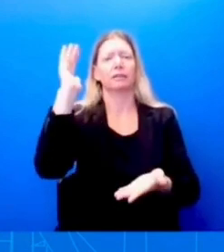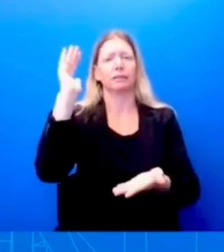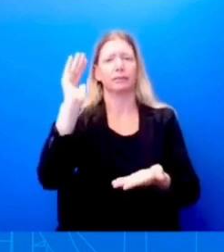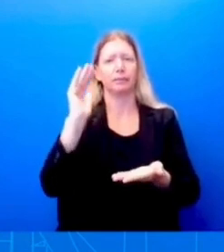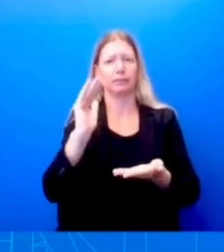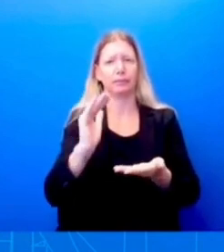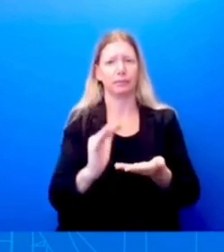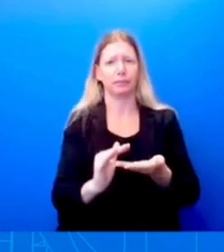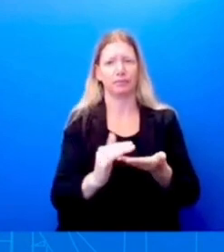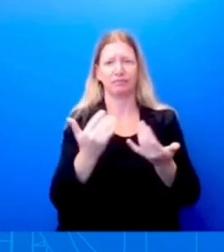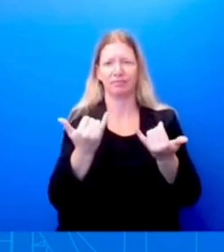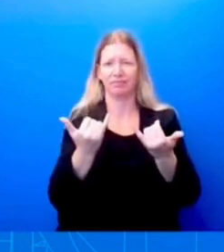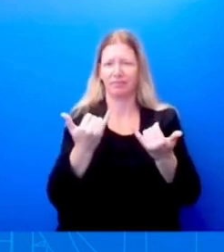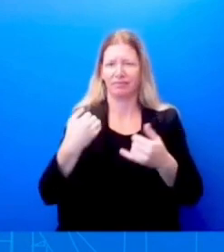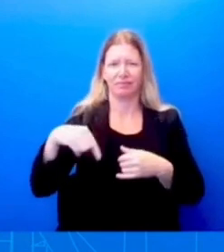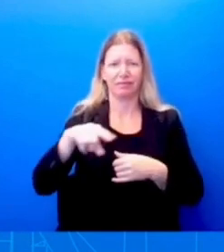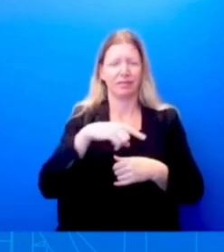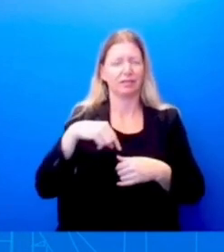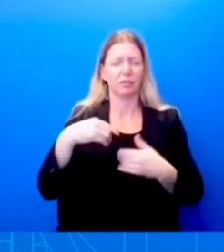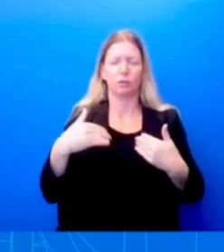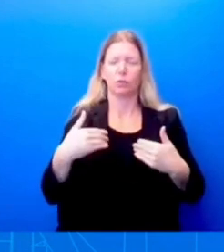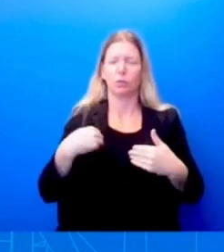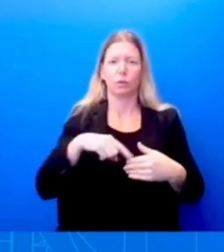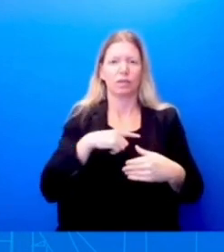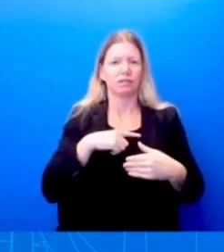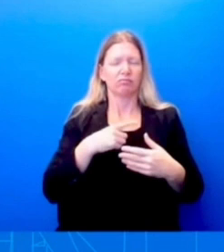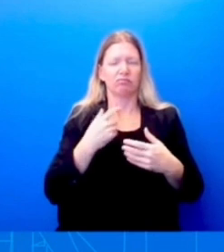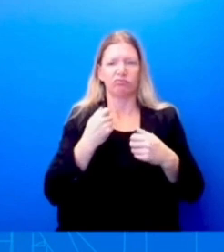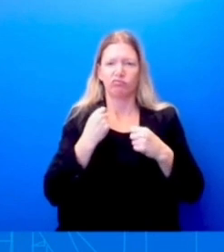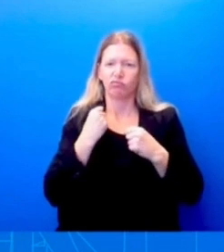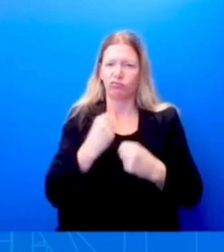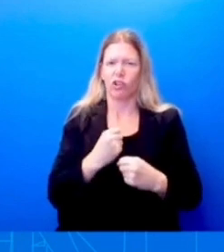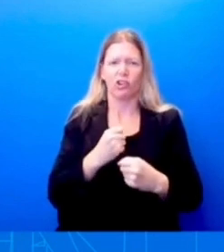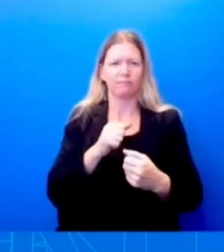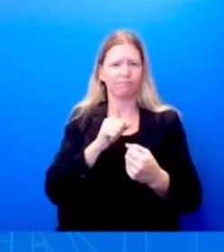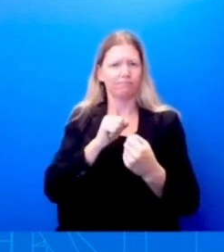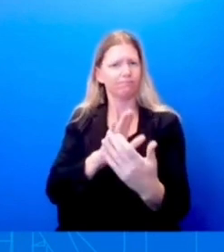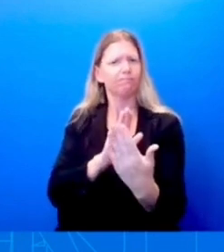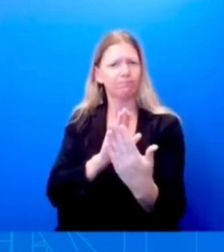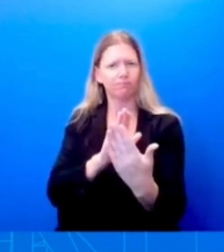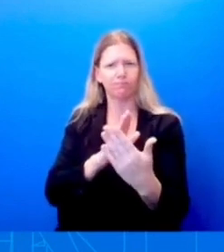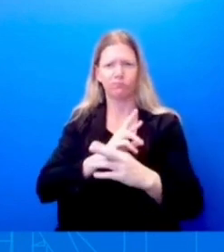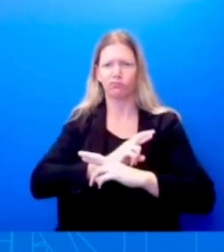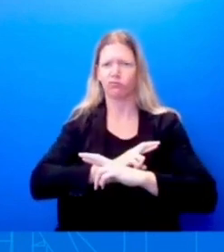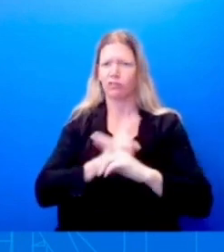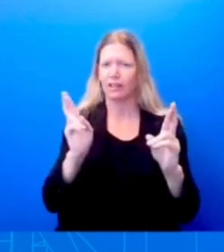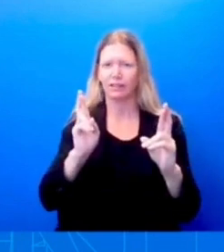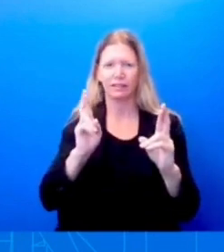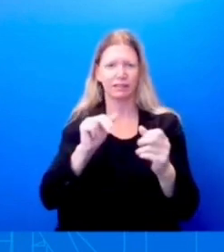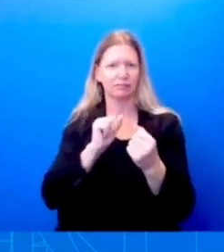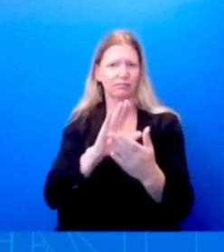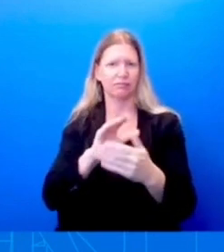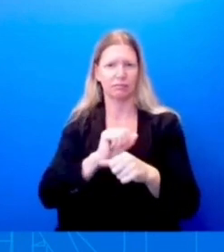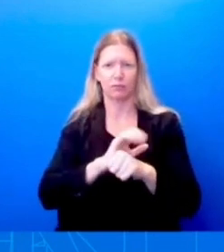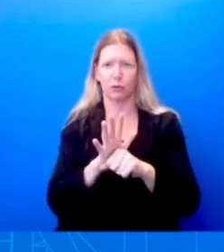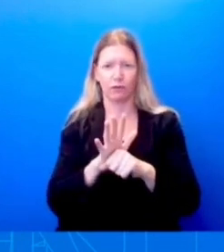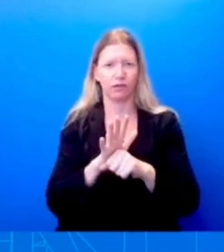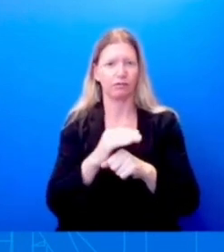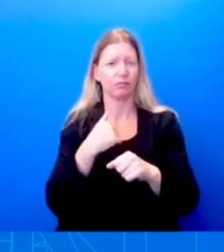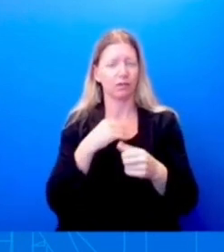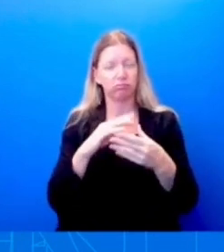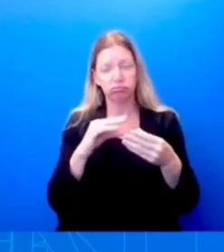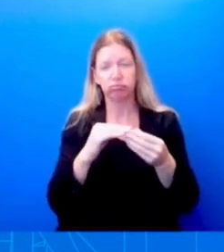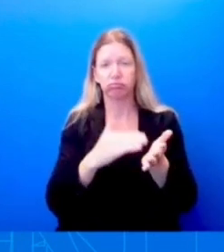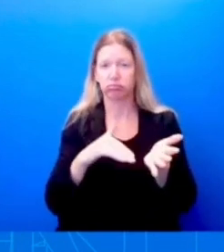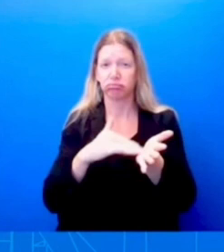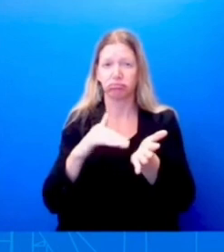COVID-19, as I've said multiple times at this point. And anything